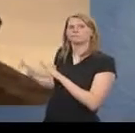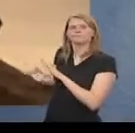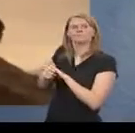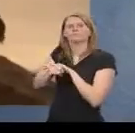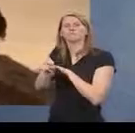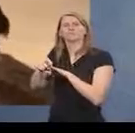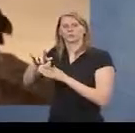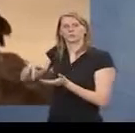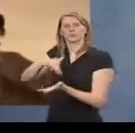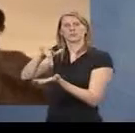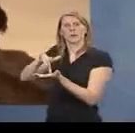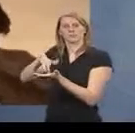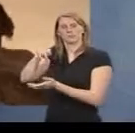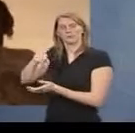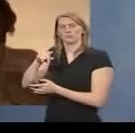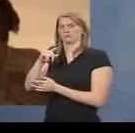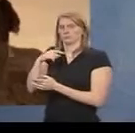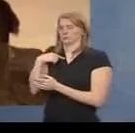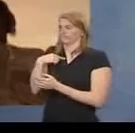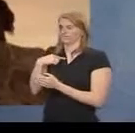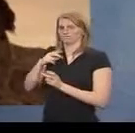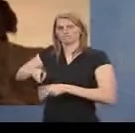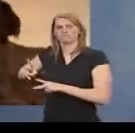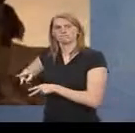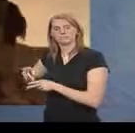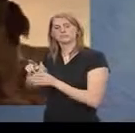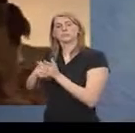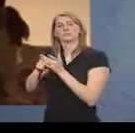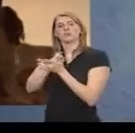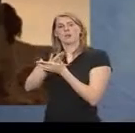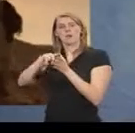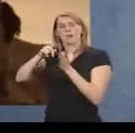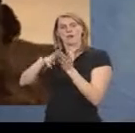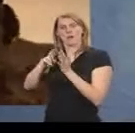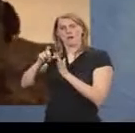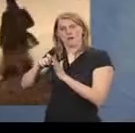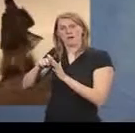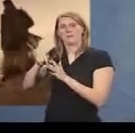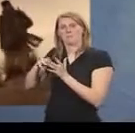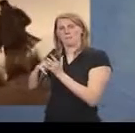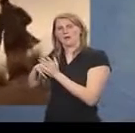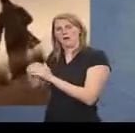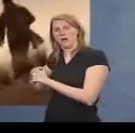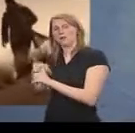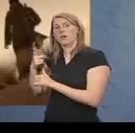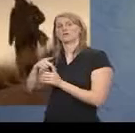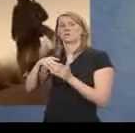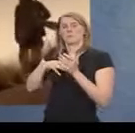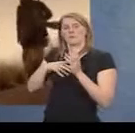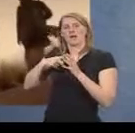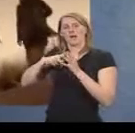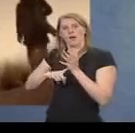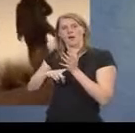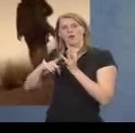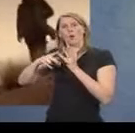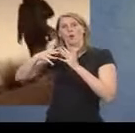Jihad Muhammad Ali and Muhammad al-Awali were now preparing themselves for martyrdom.